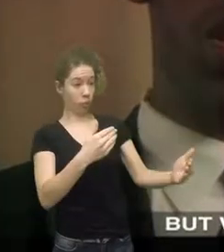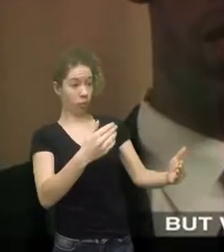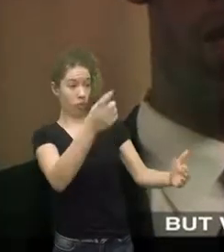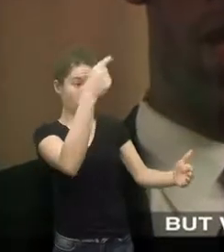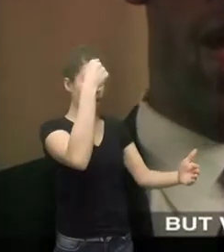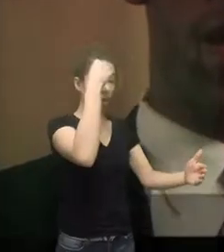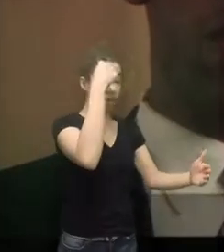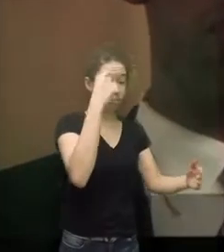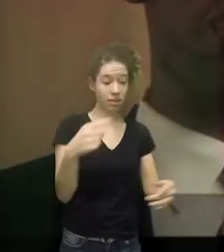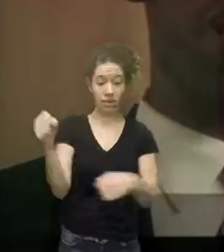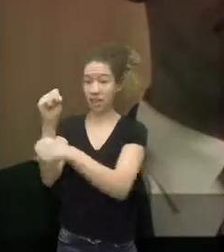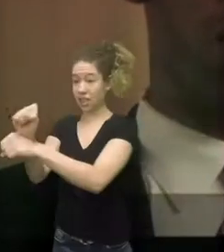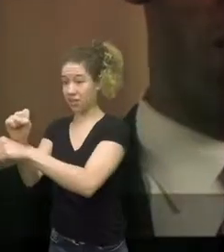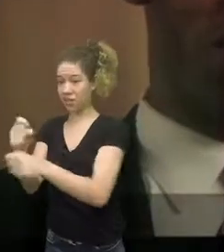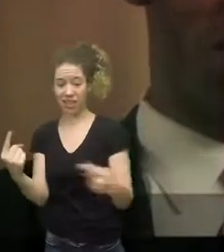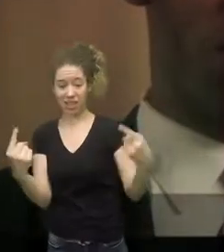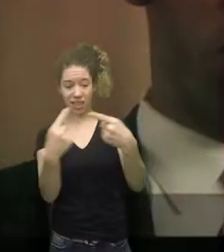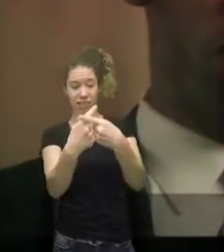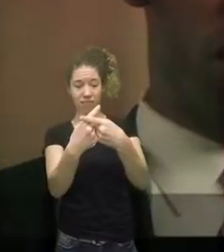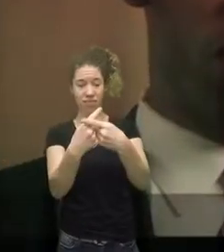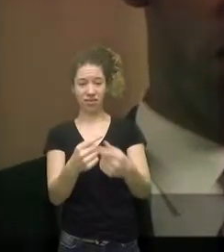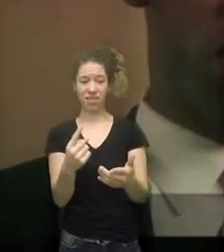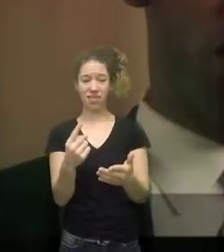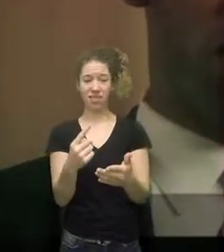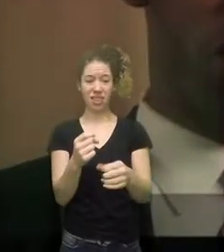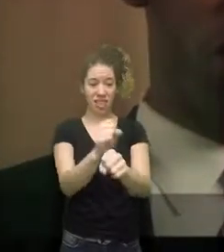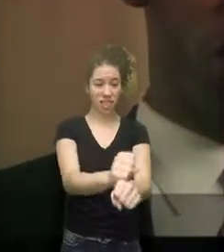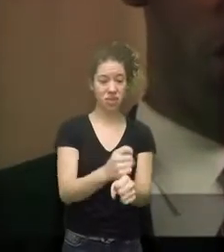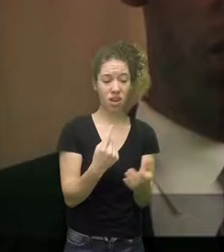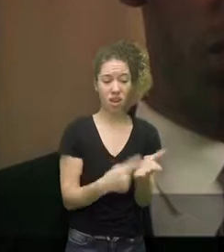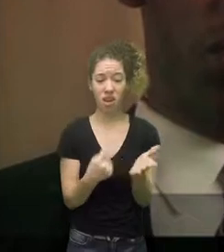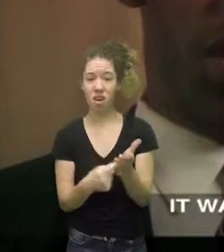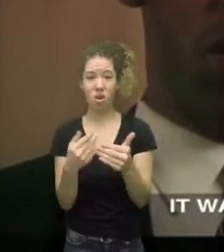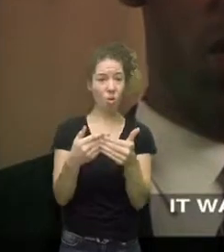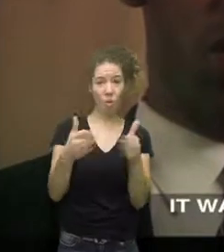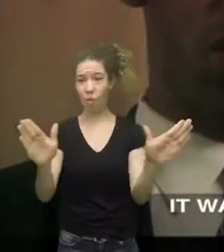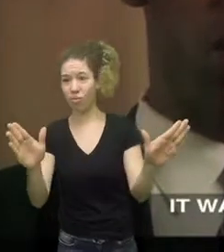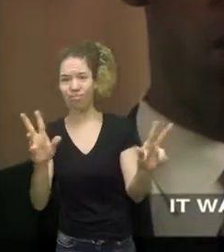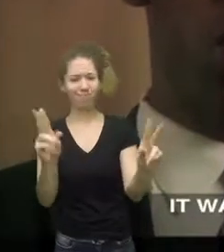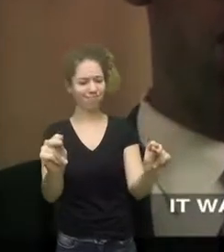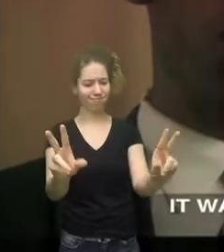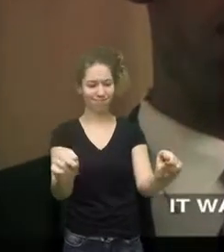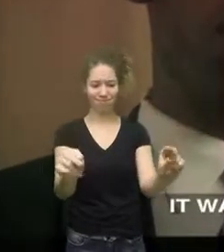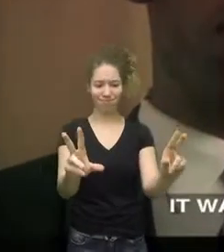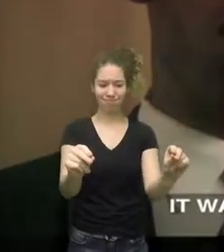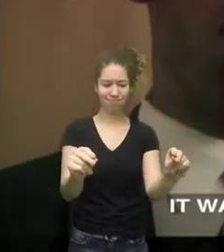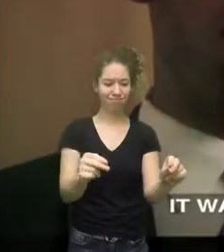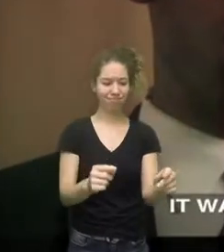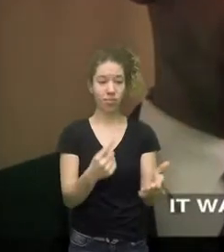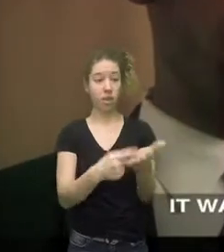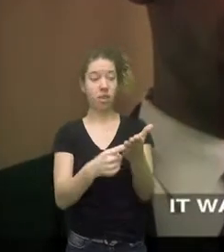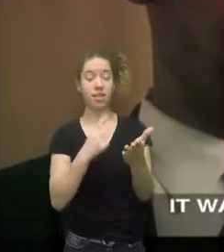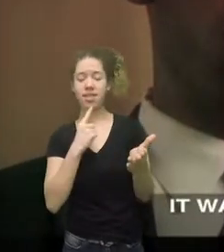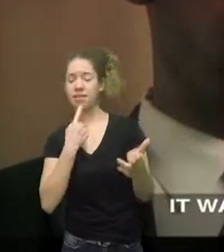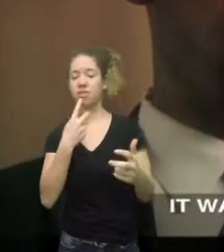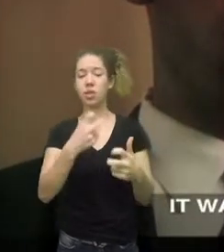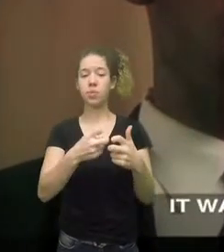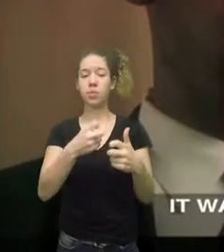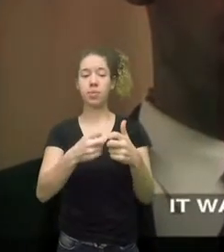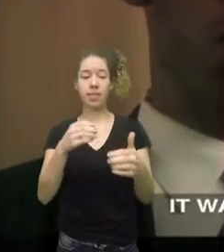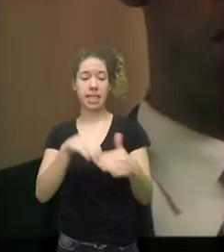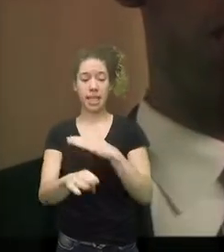is that it was never put up for public debate. It was never on the agenda